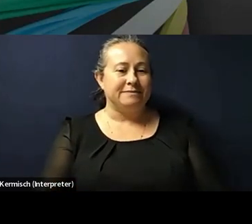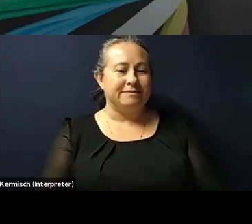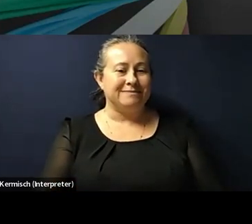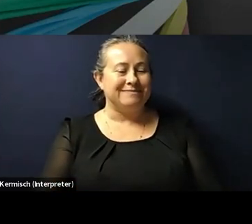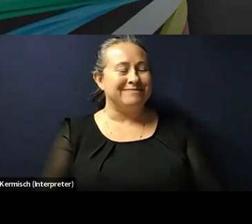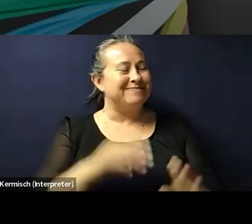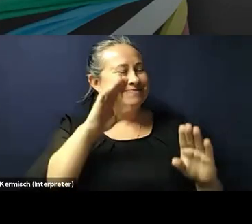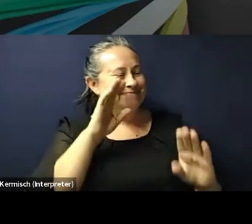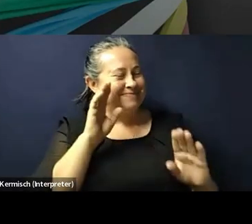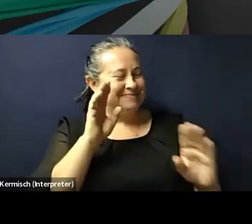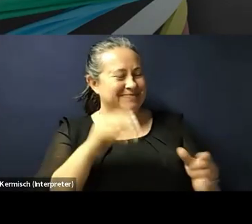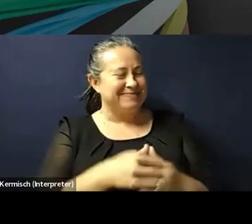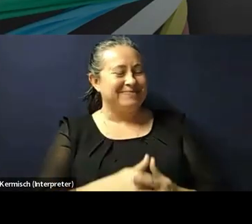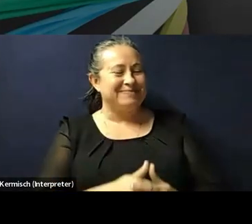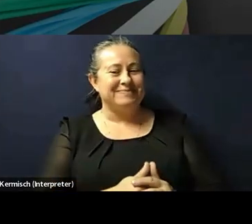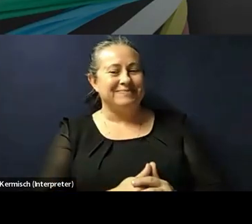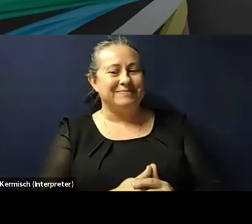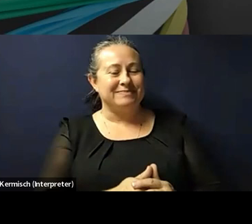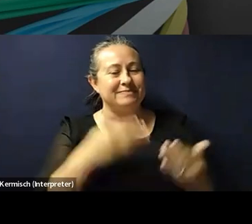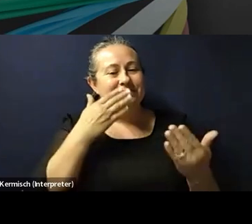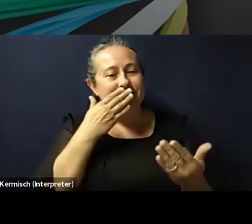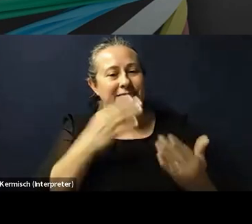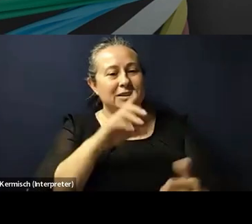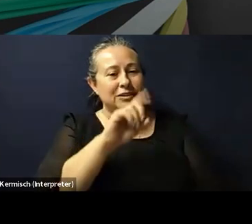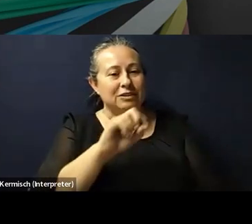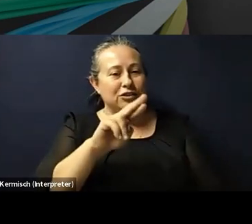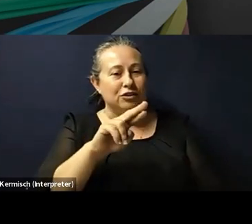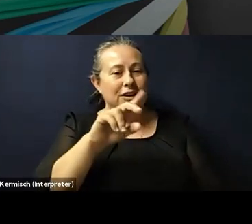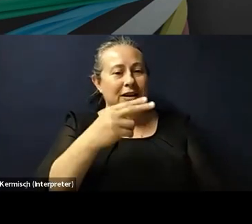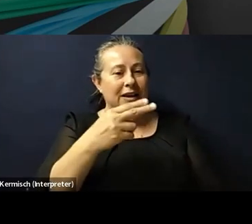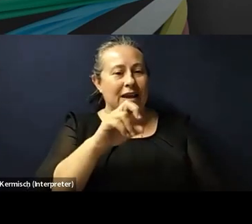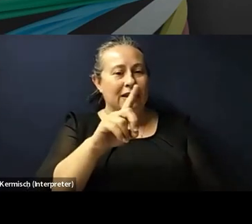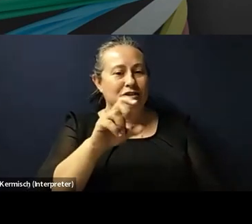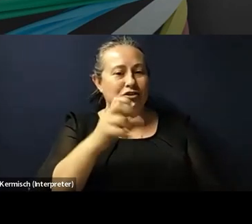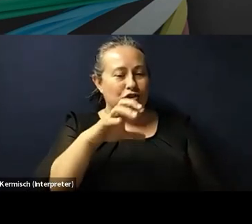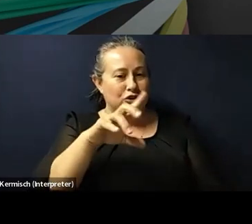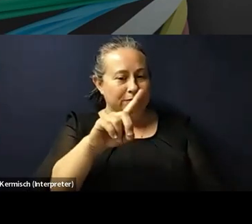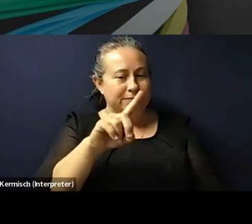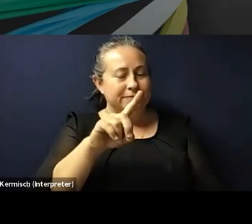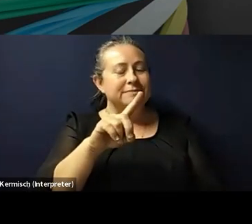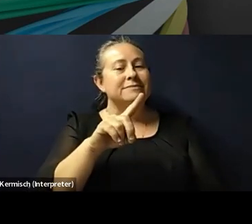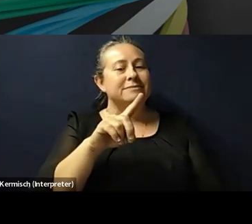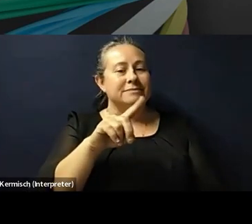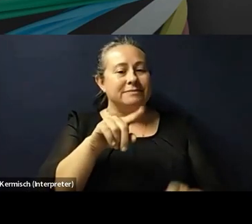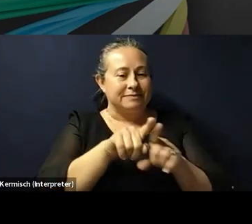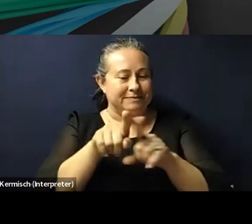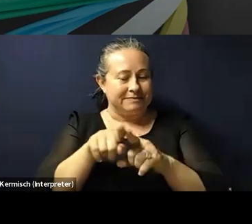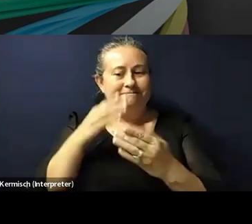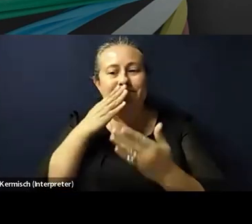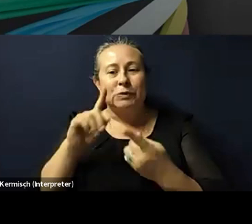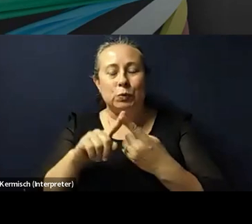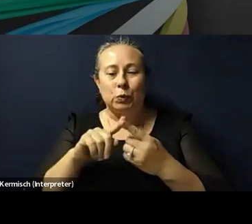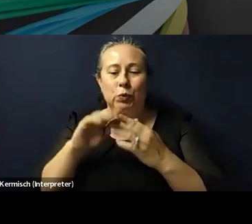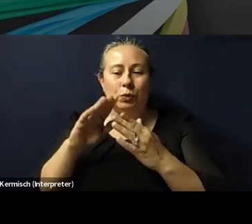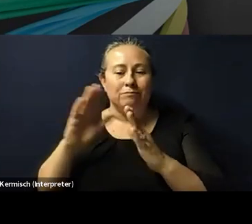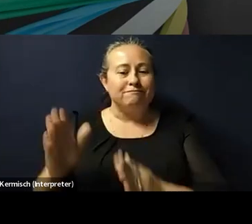Yes, hello. Thank you, Dr. Hanchard. Thank you to the organizers at